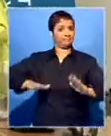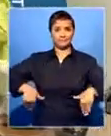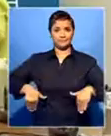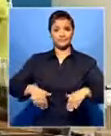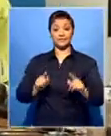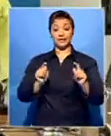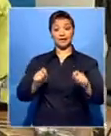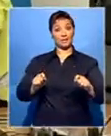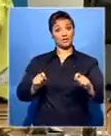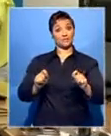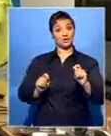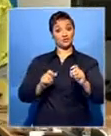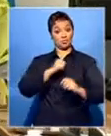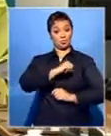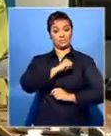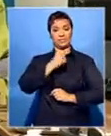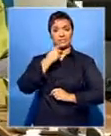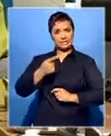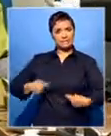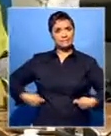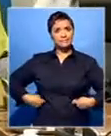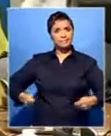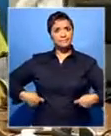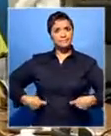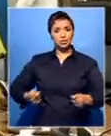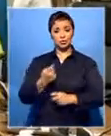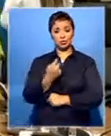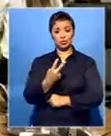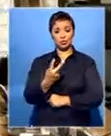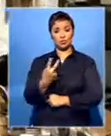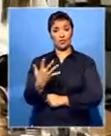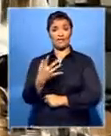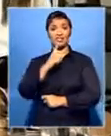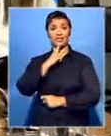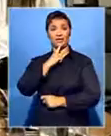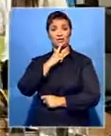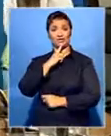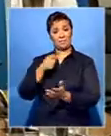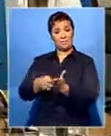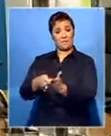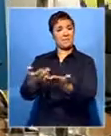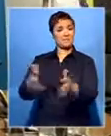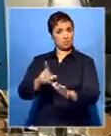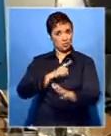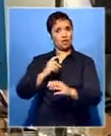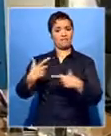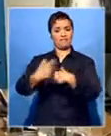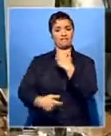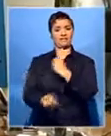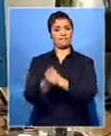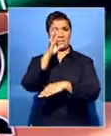city of Cape Town says it has incurred costs totaling 225,000 rand. Vanessa Puna, SABC News, Cape